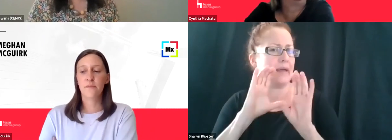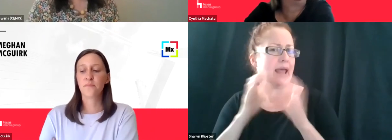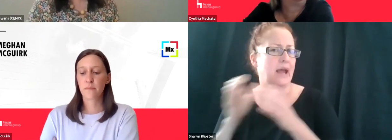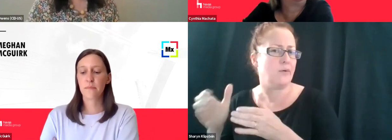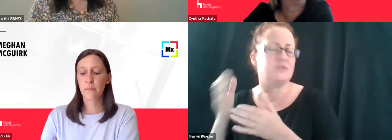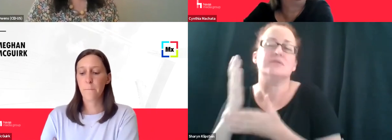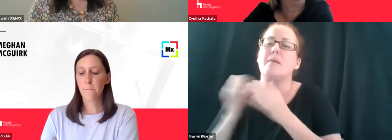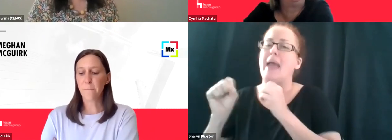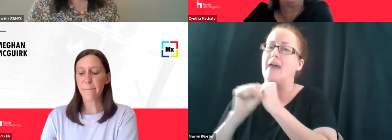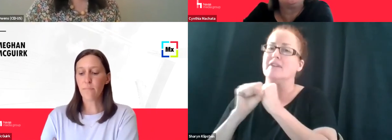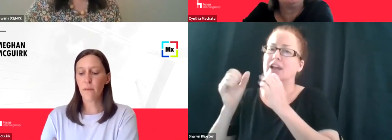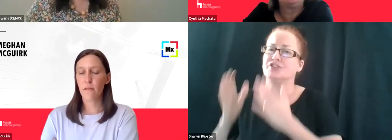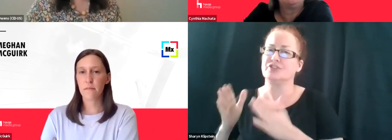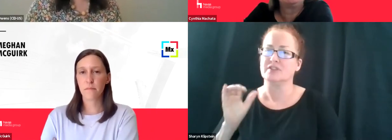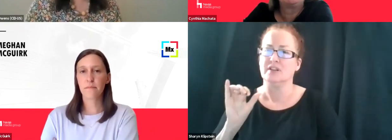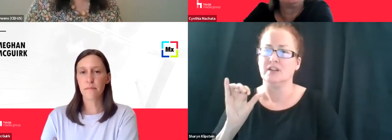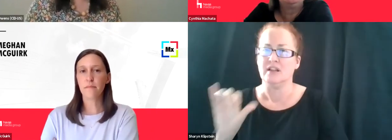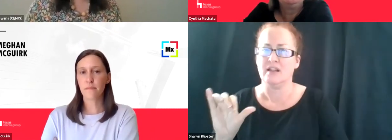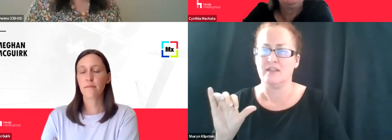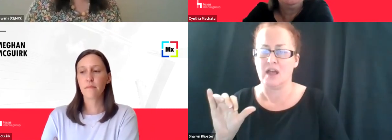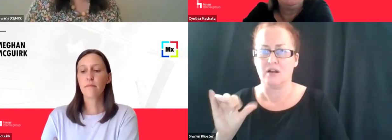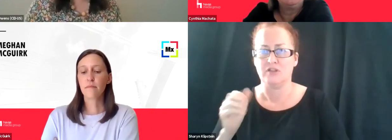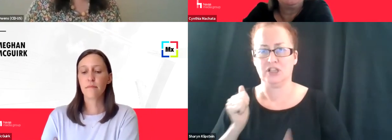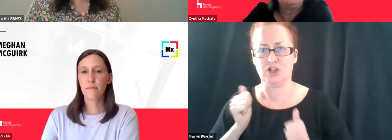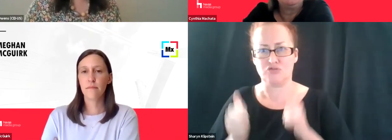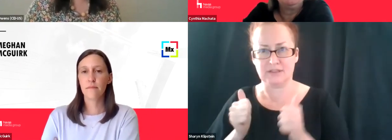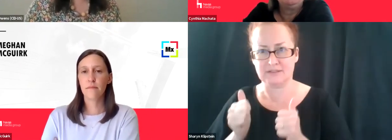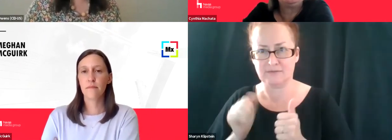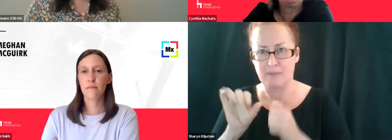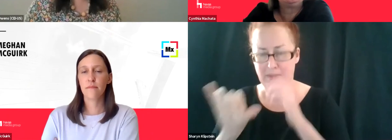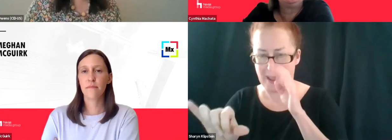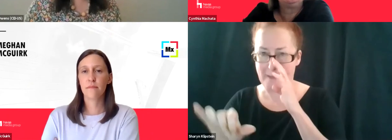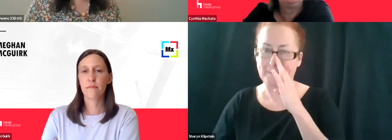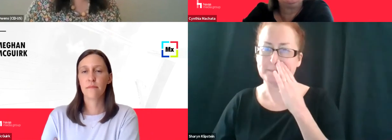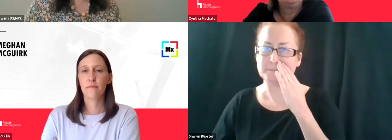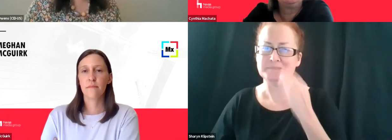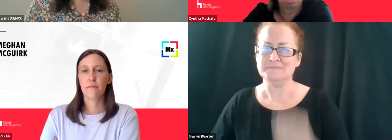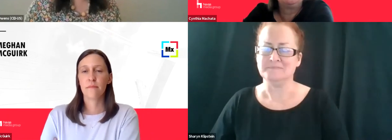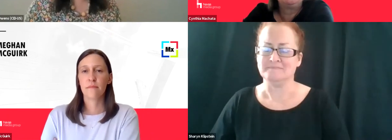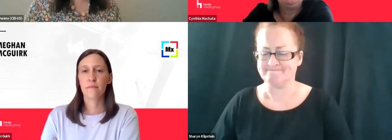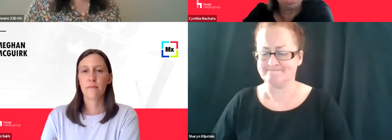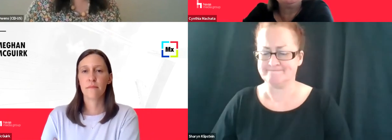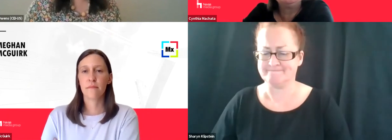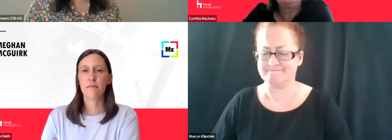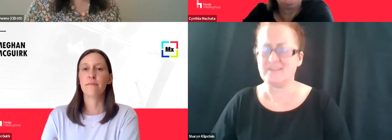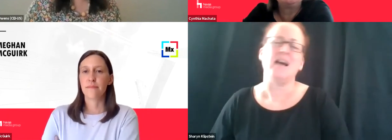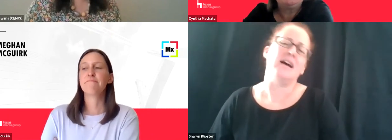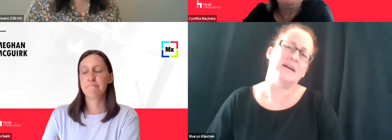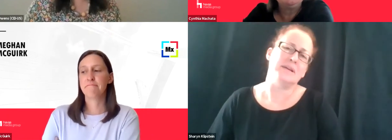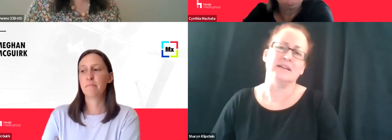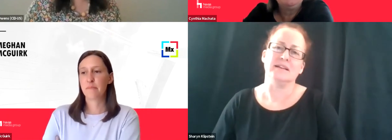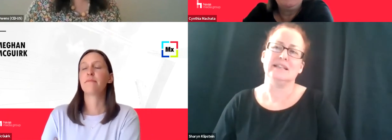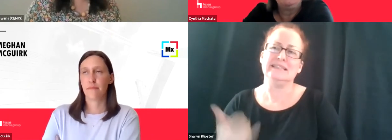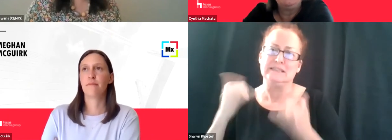who are, are, you know, bullish on that, on that front. Um, it's still pretty nascent and